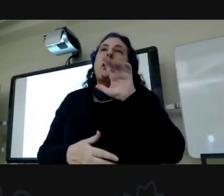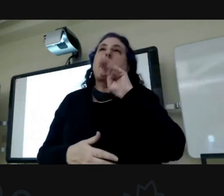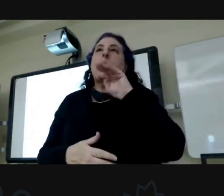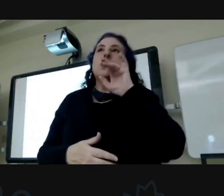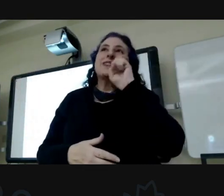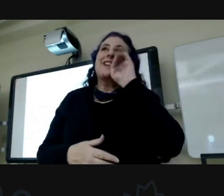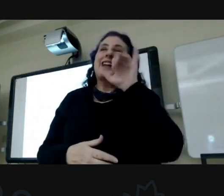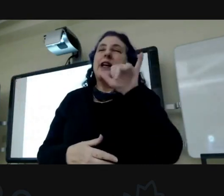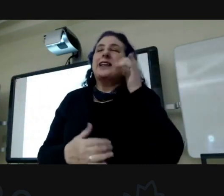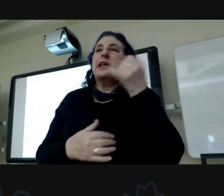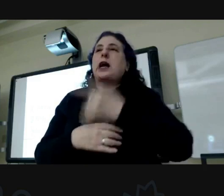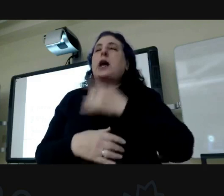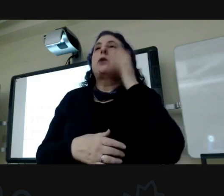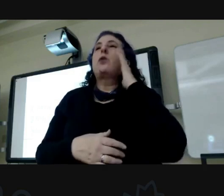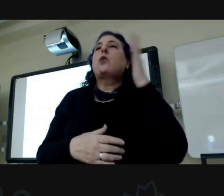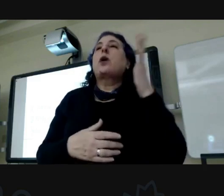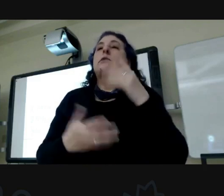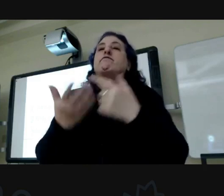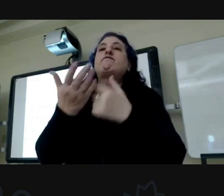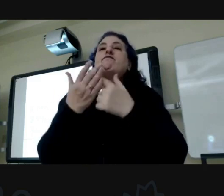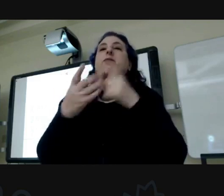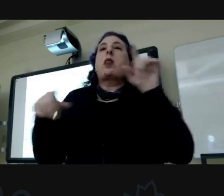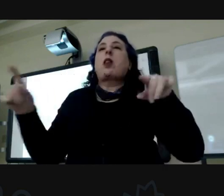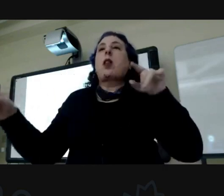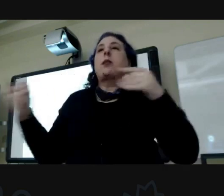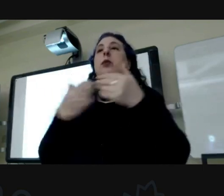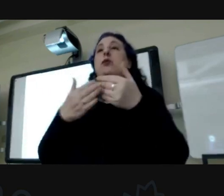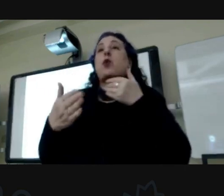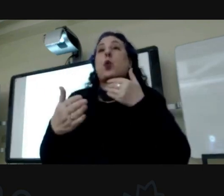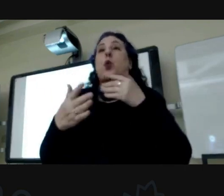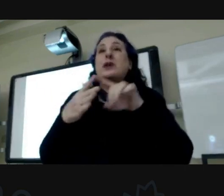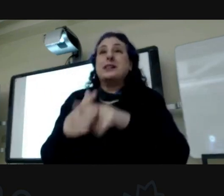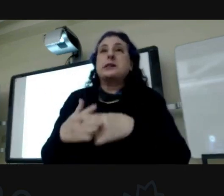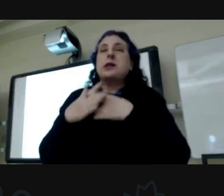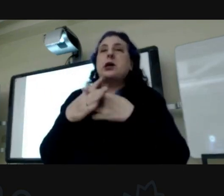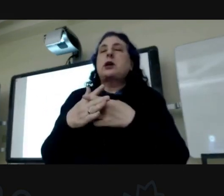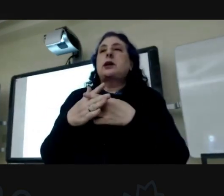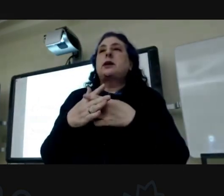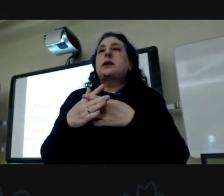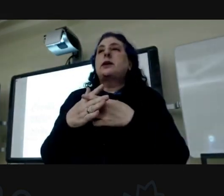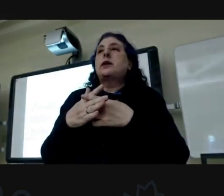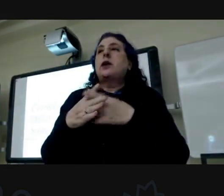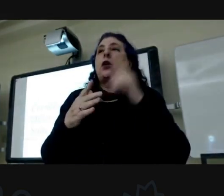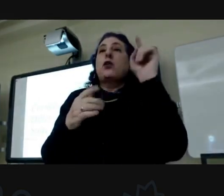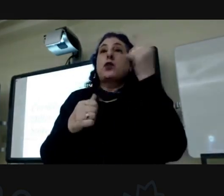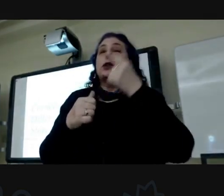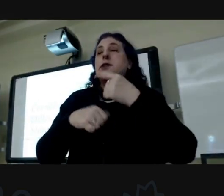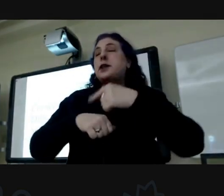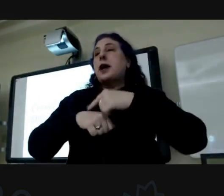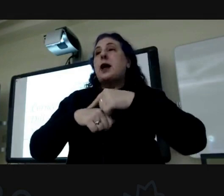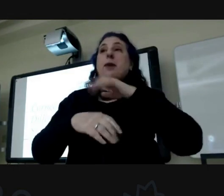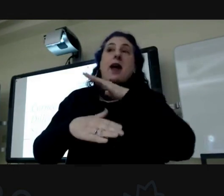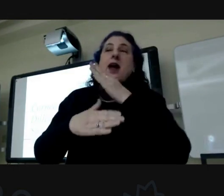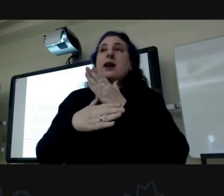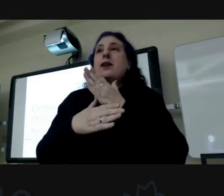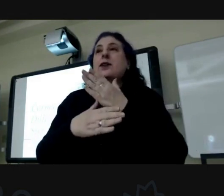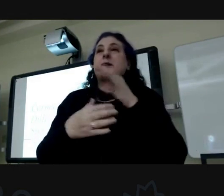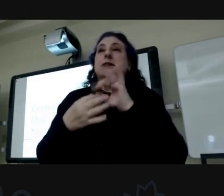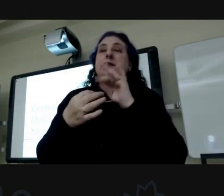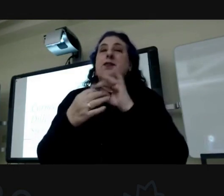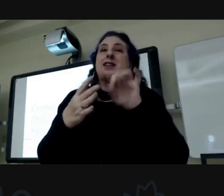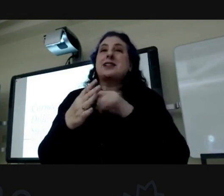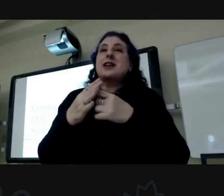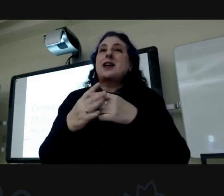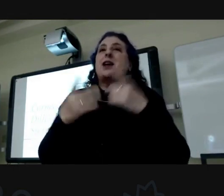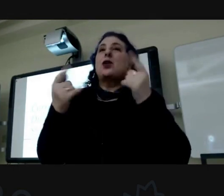we do get into today's program just want to go over a few other items before we get started for the first time ever as I mentioned from the